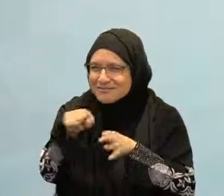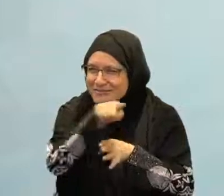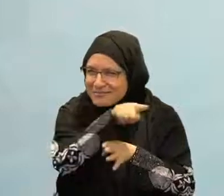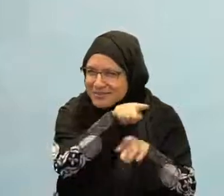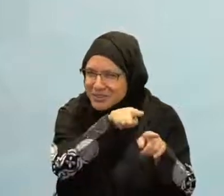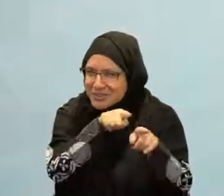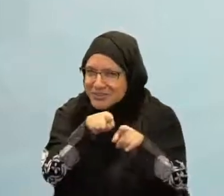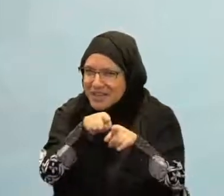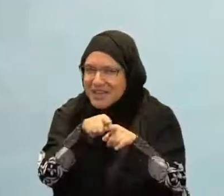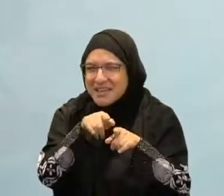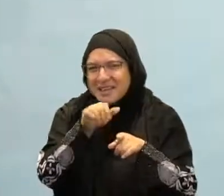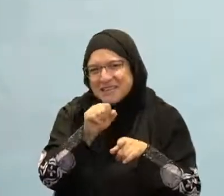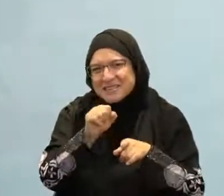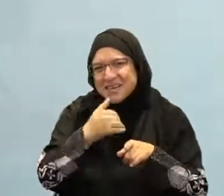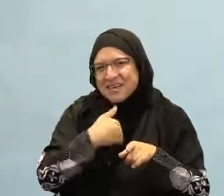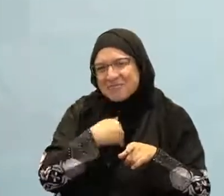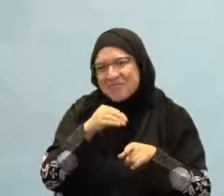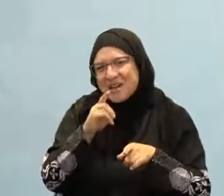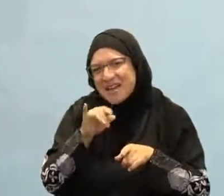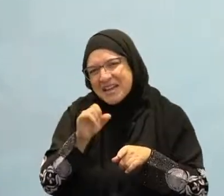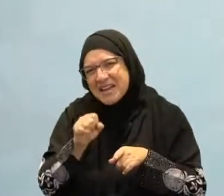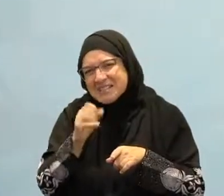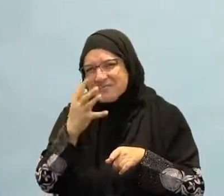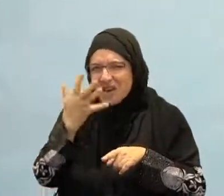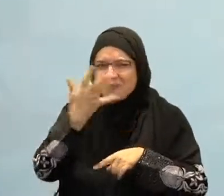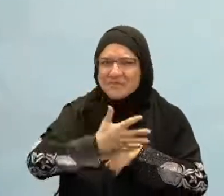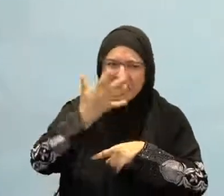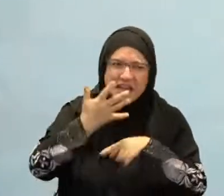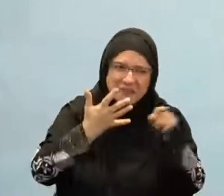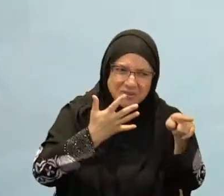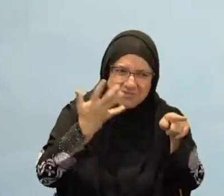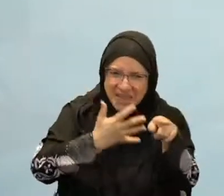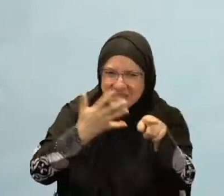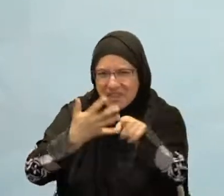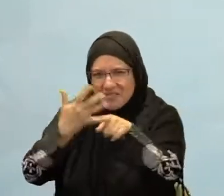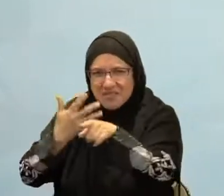I'm a non-practicing Muslim. don't pray five. That's what it means. I don't pray five times a day.